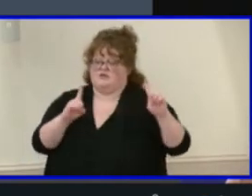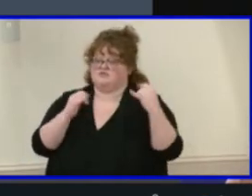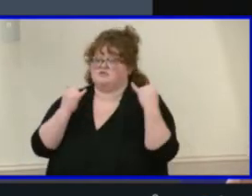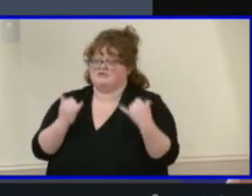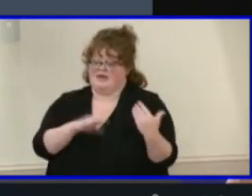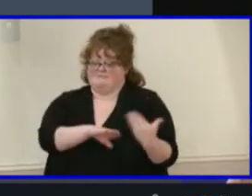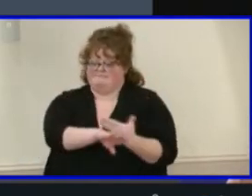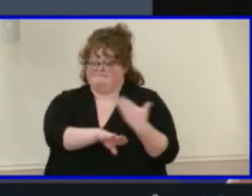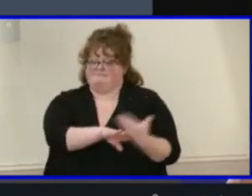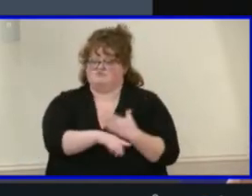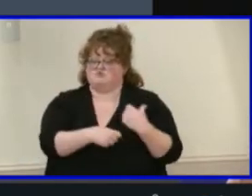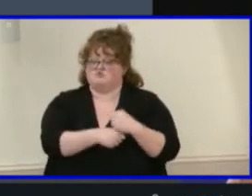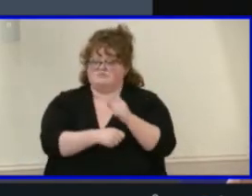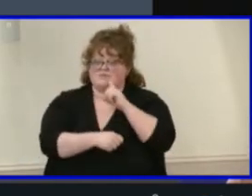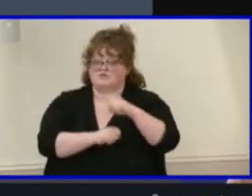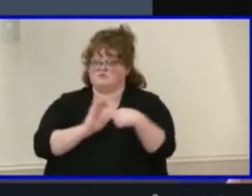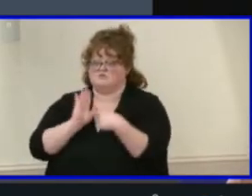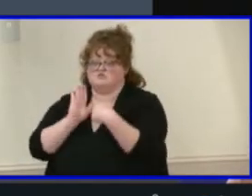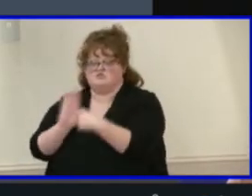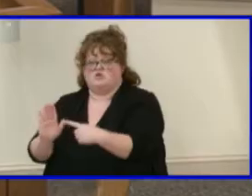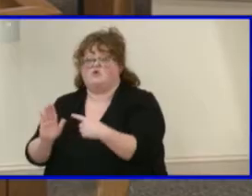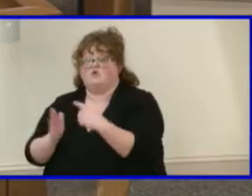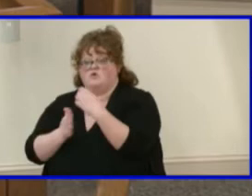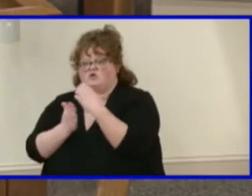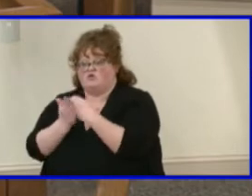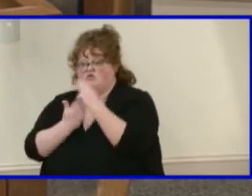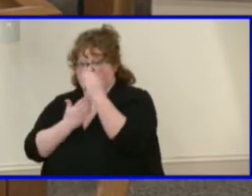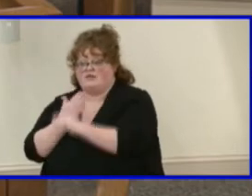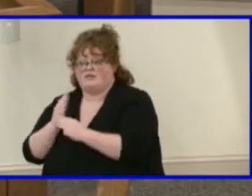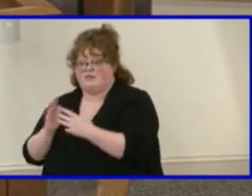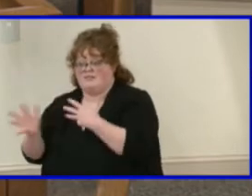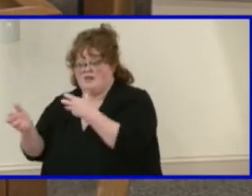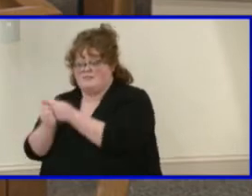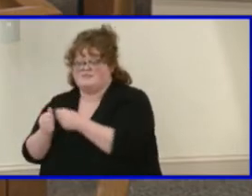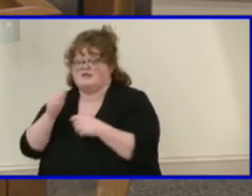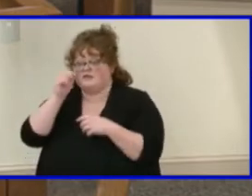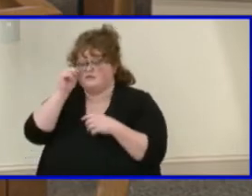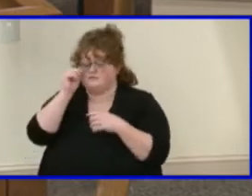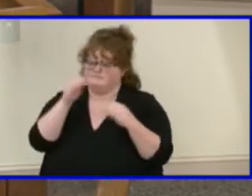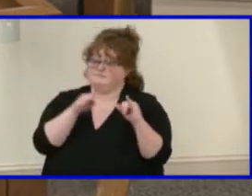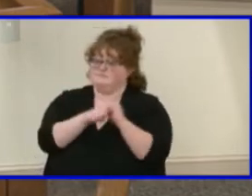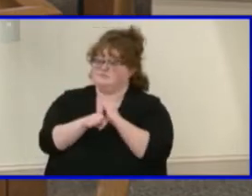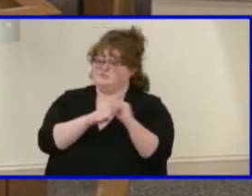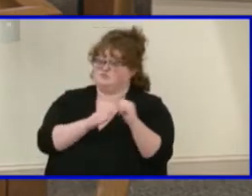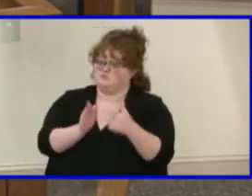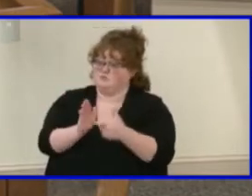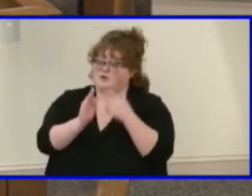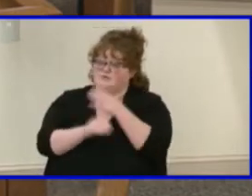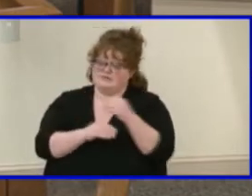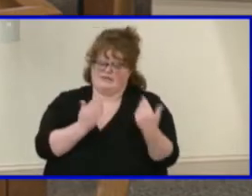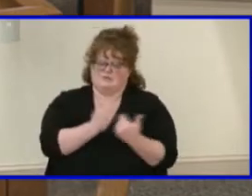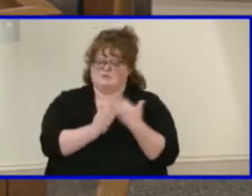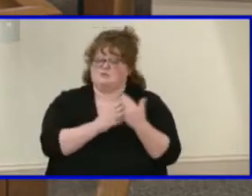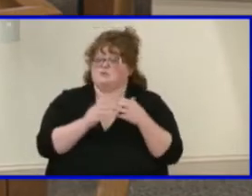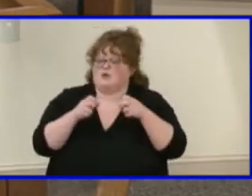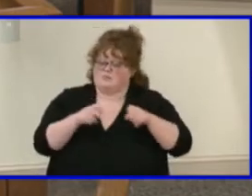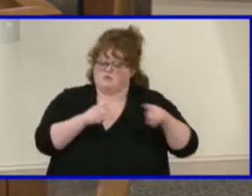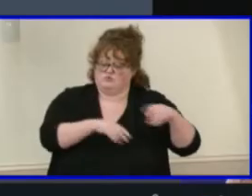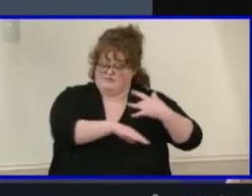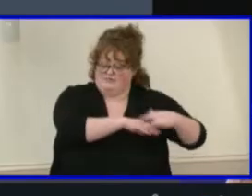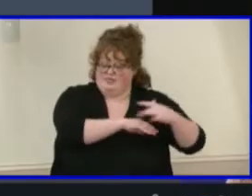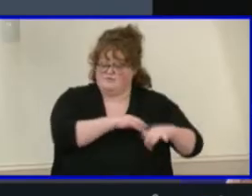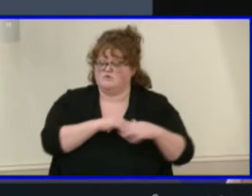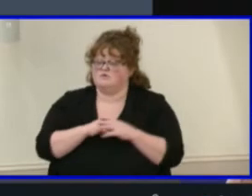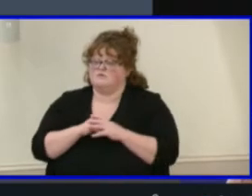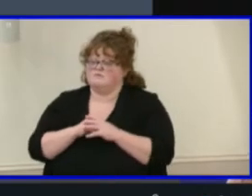updates, industry credentialing opportunities, and additional dual enrollment opportunities available. The HITECH program description